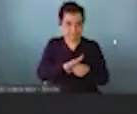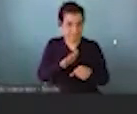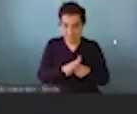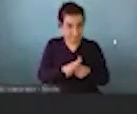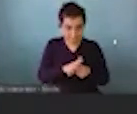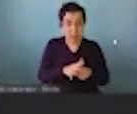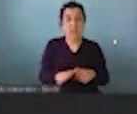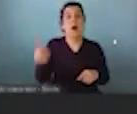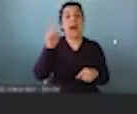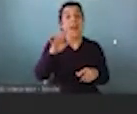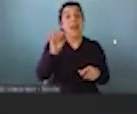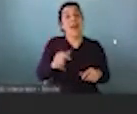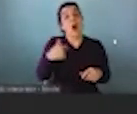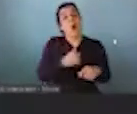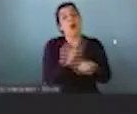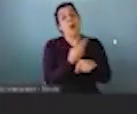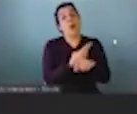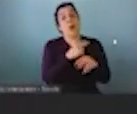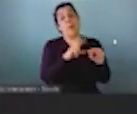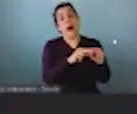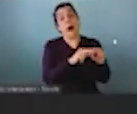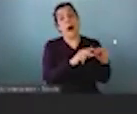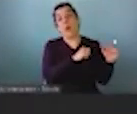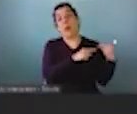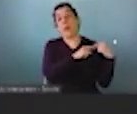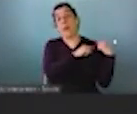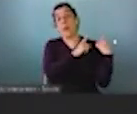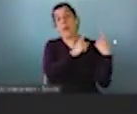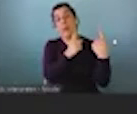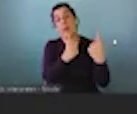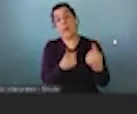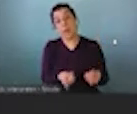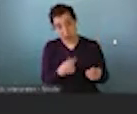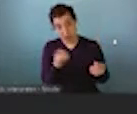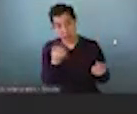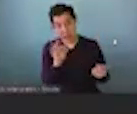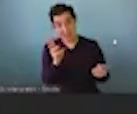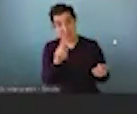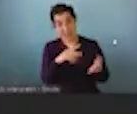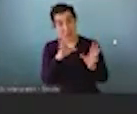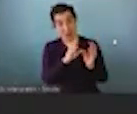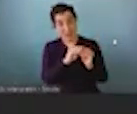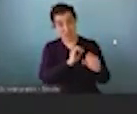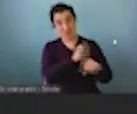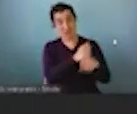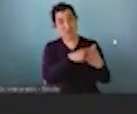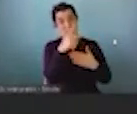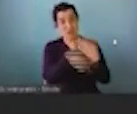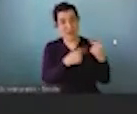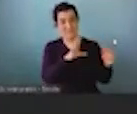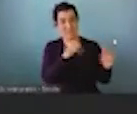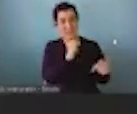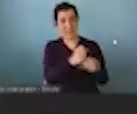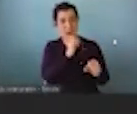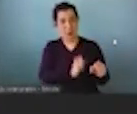I think, riding on the coattails of this 1969 conference, riding on the coattails of these programs created over 50 years ago. And